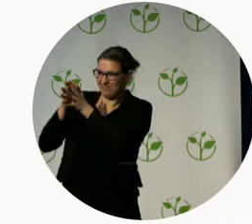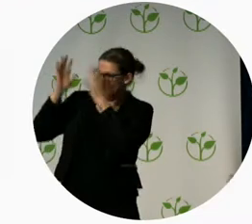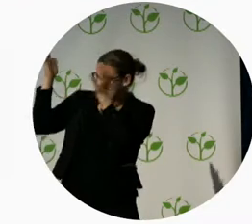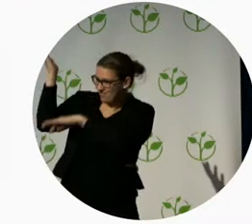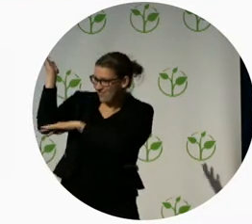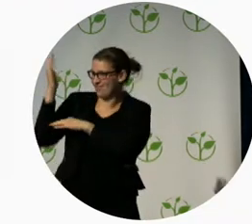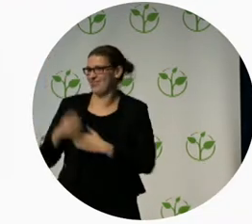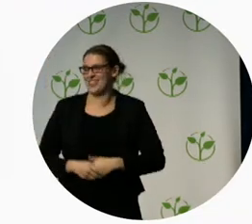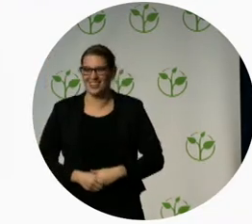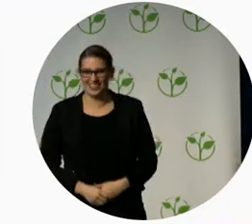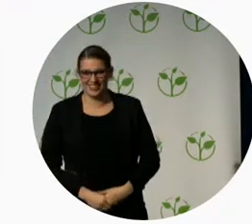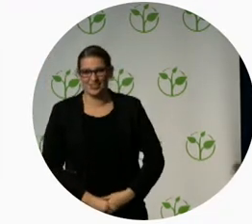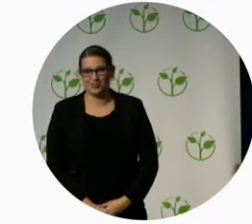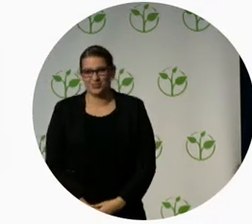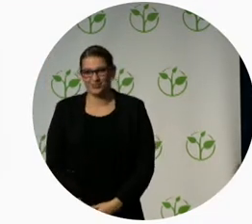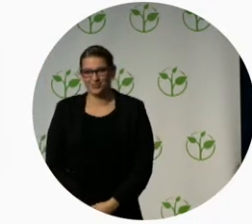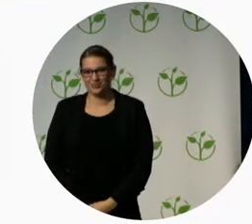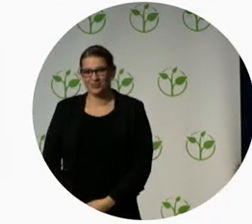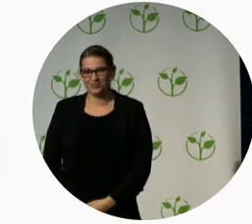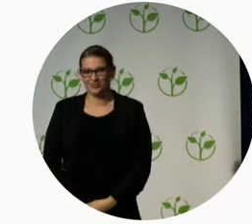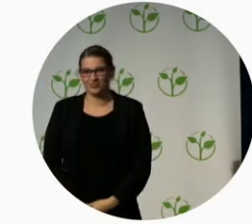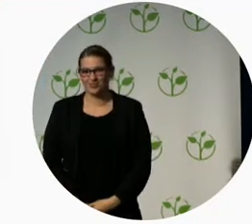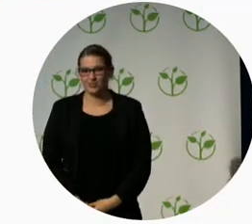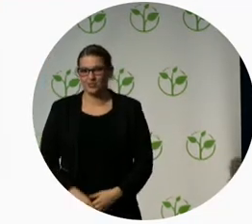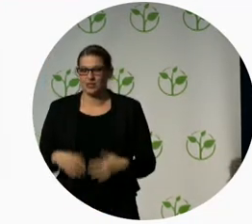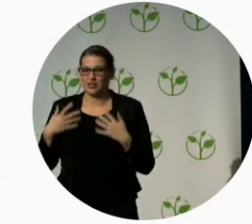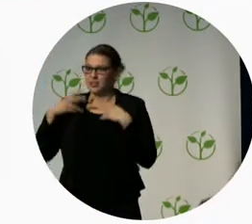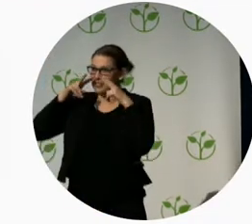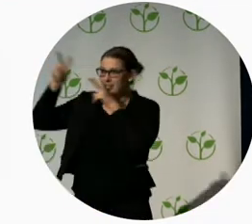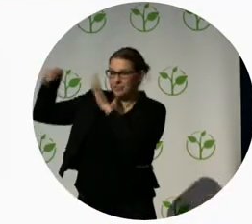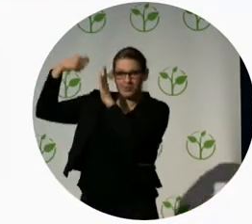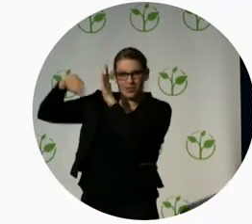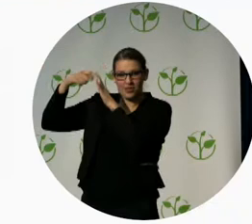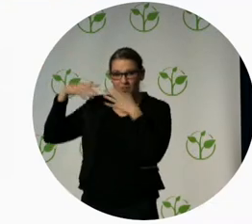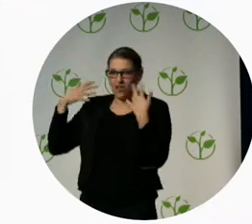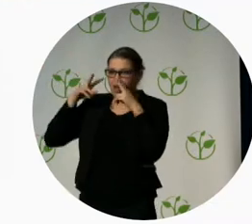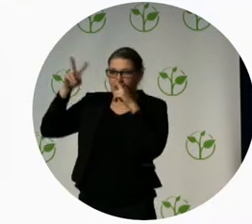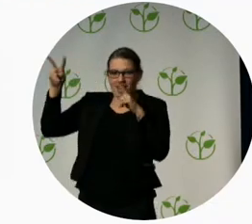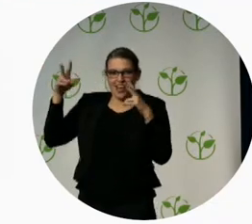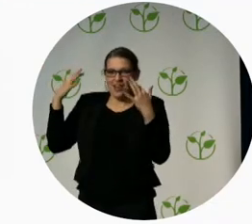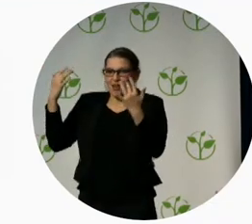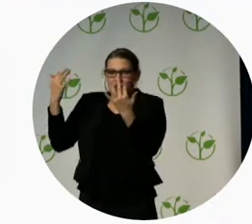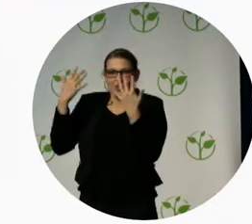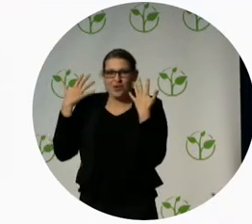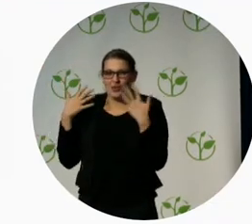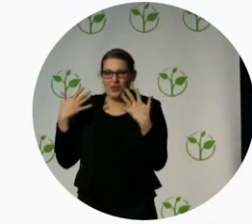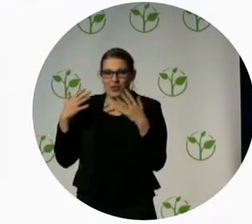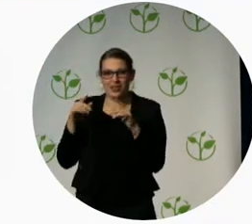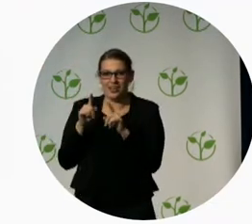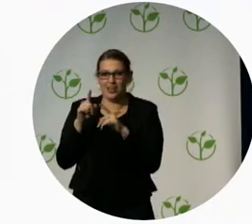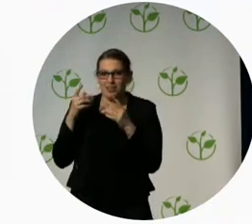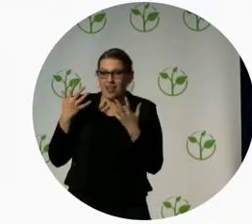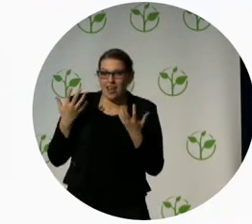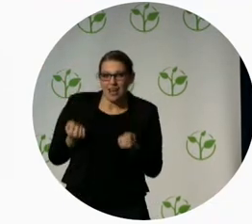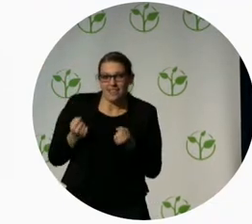And, you know, when you see videos like that, the creative is so important. But also a bit of humor, you know?